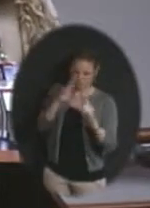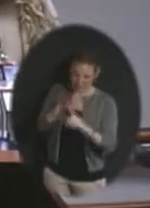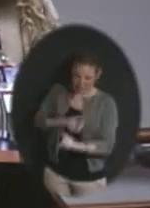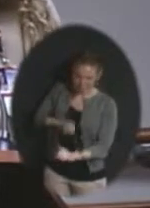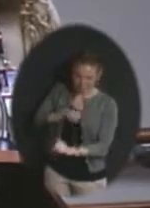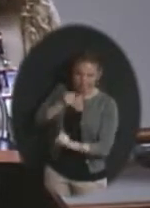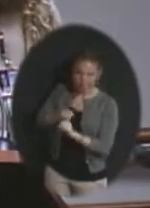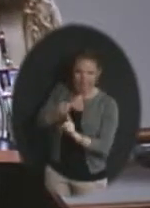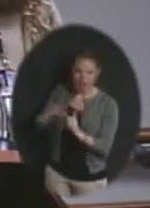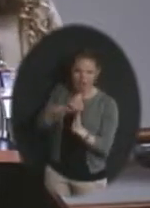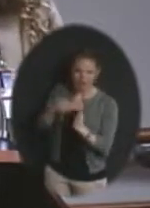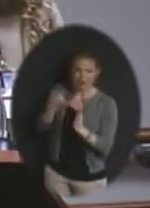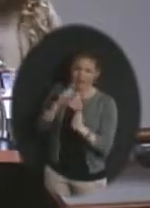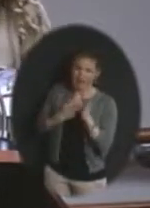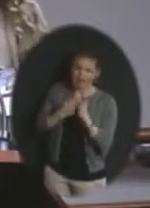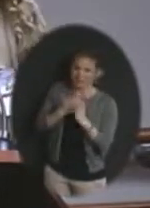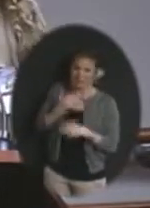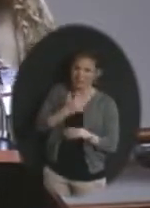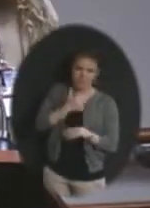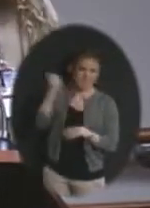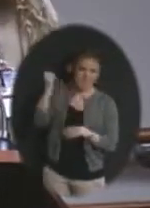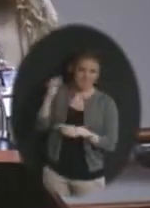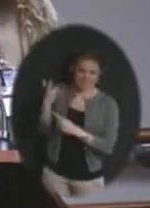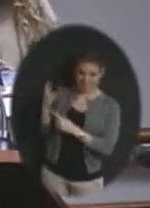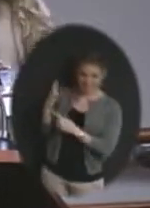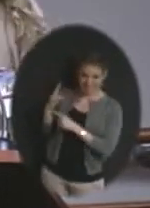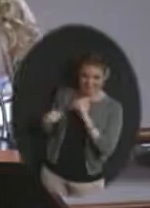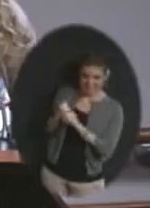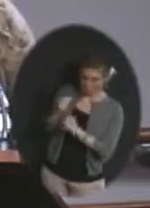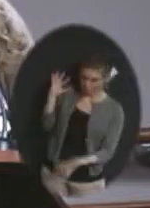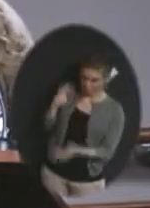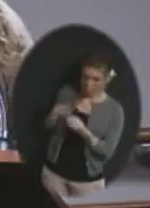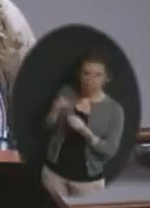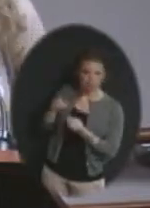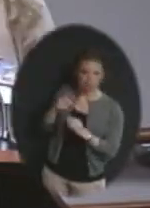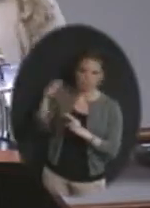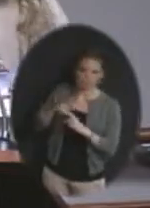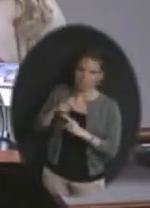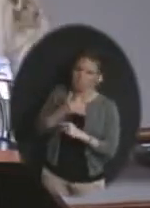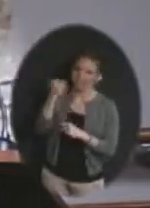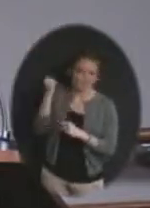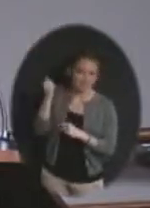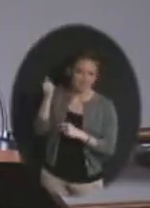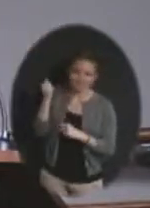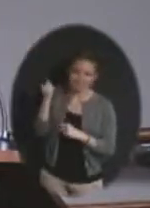is truly the best reading teacher I have worked with in my 17 years in education. Congratulations, Suzanne.